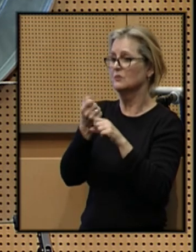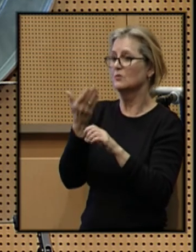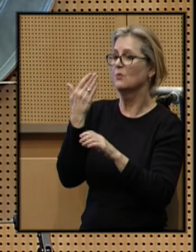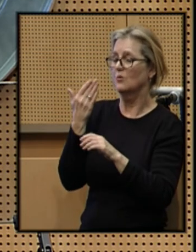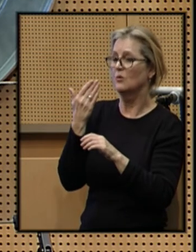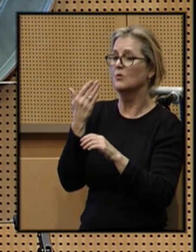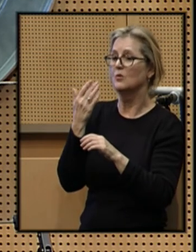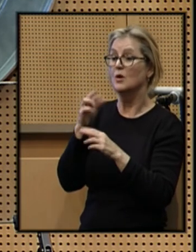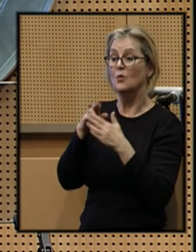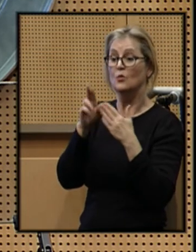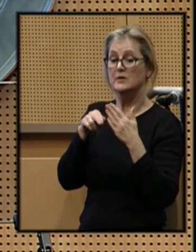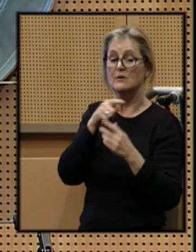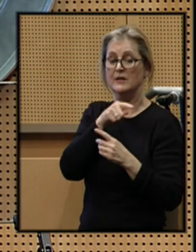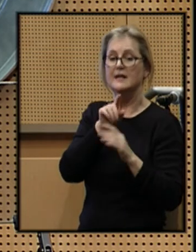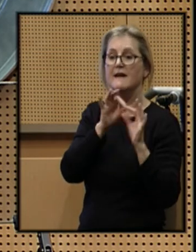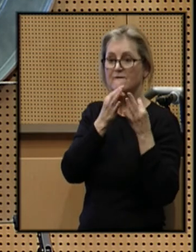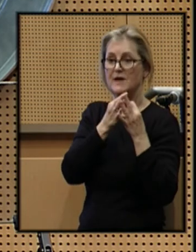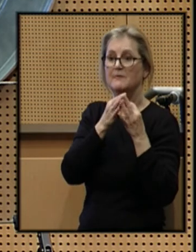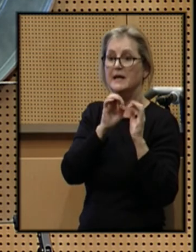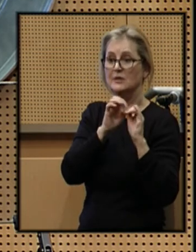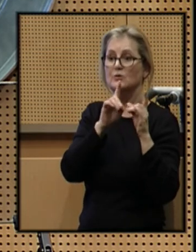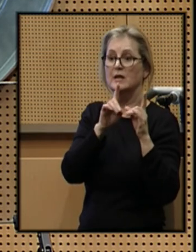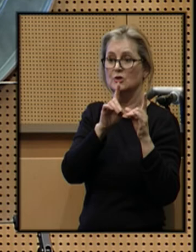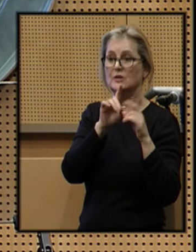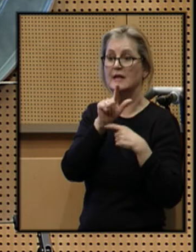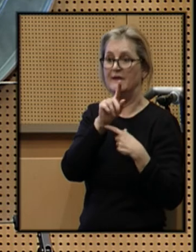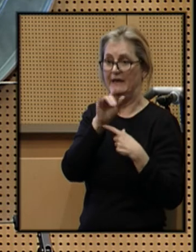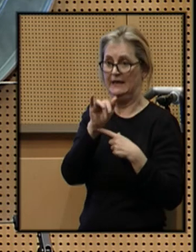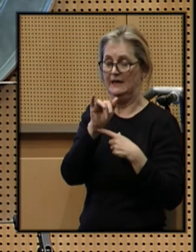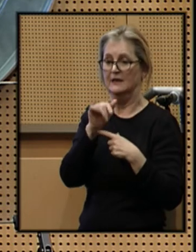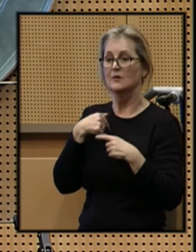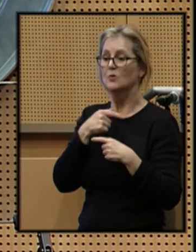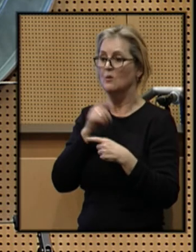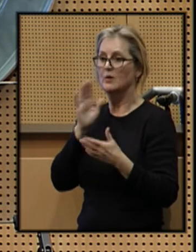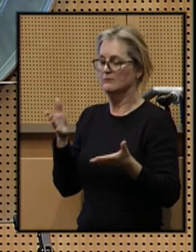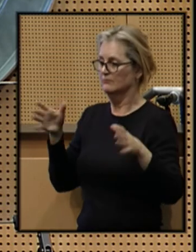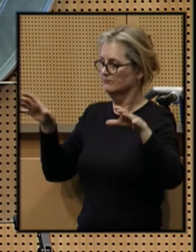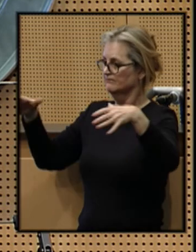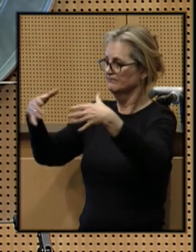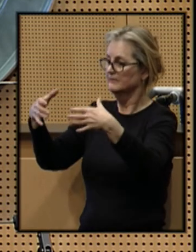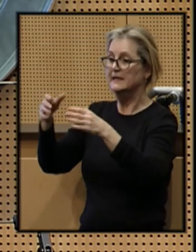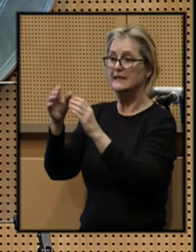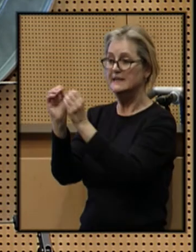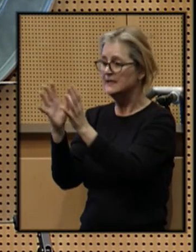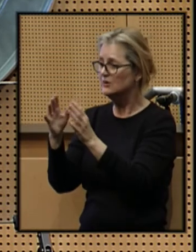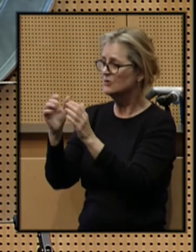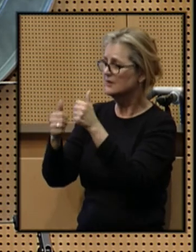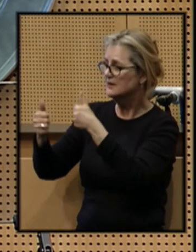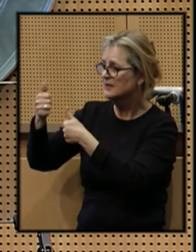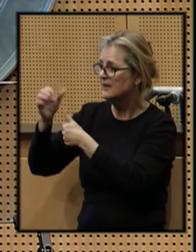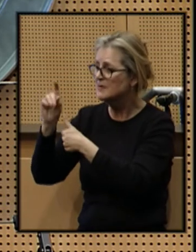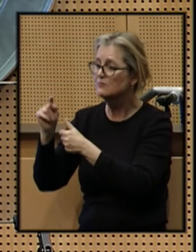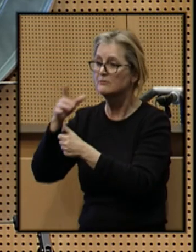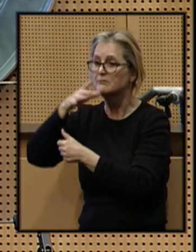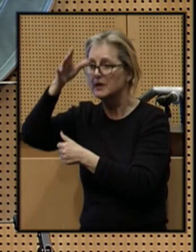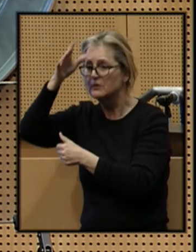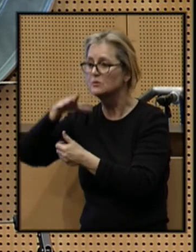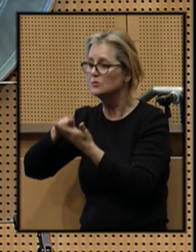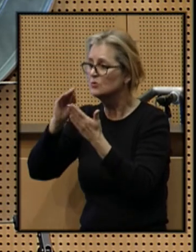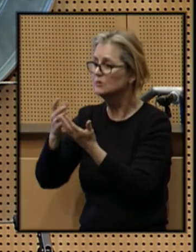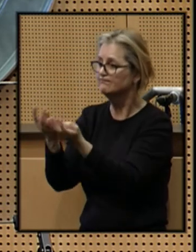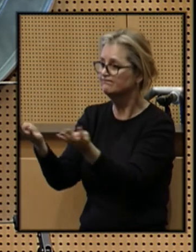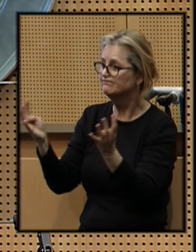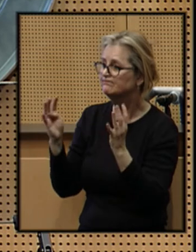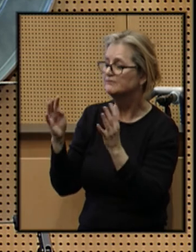which resulted in the family and education levy. We will bring together teachers and administrators, parents and students,